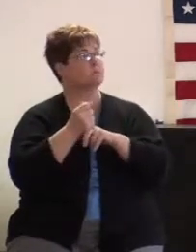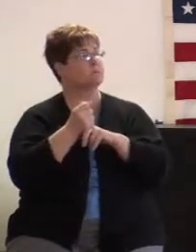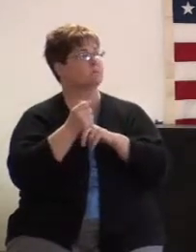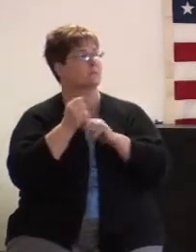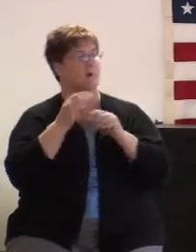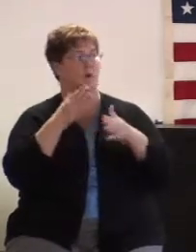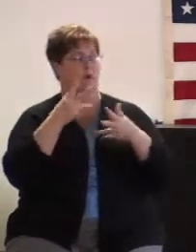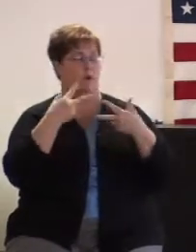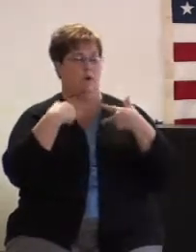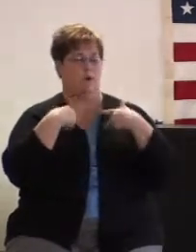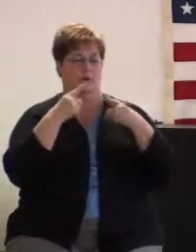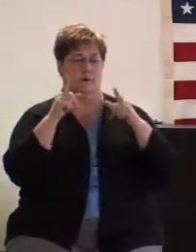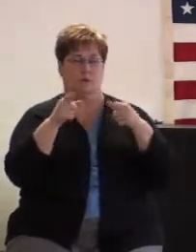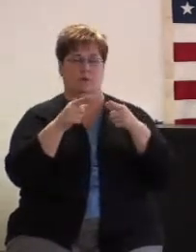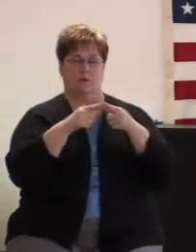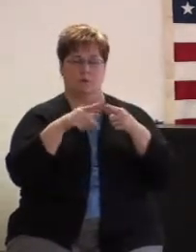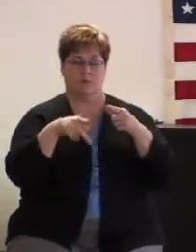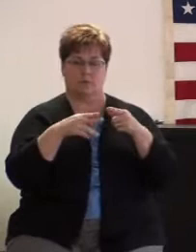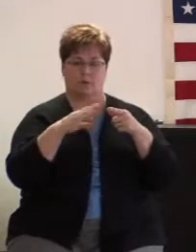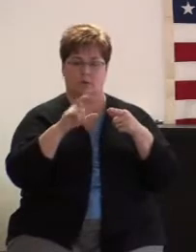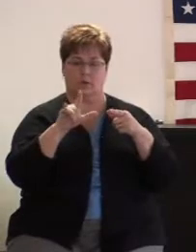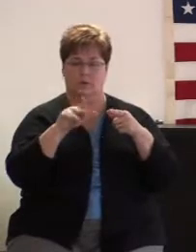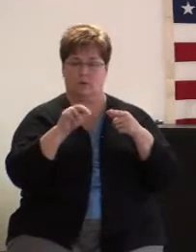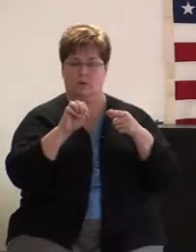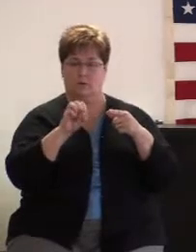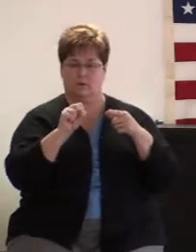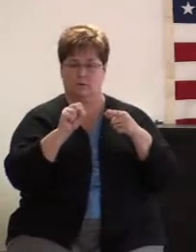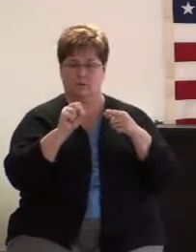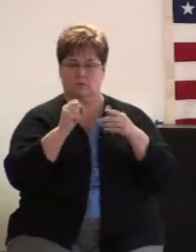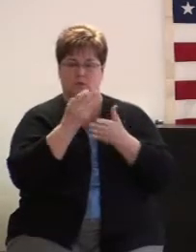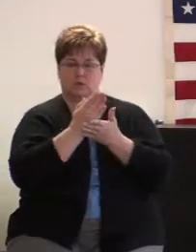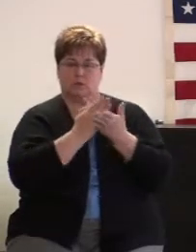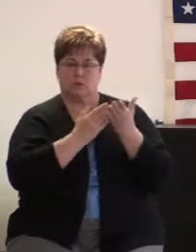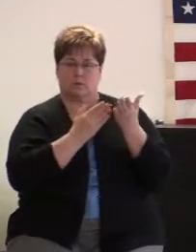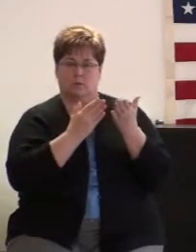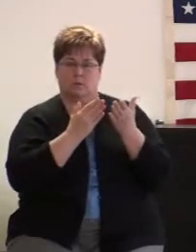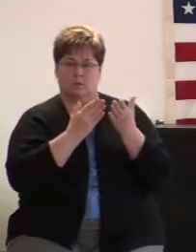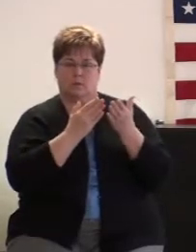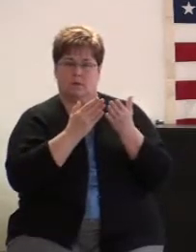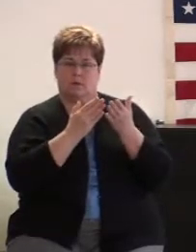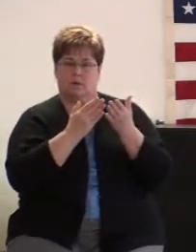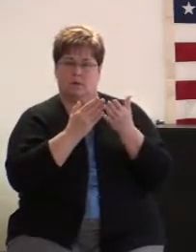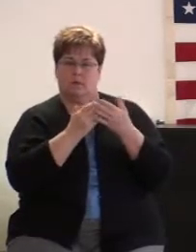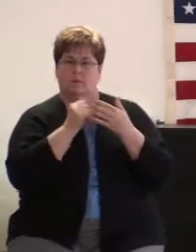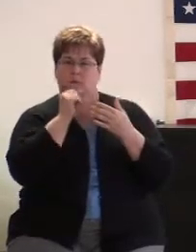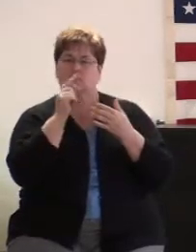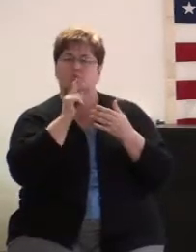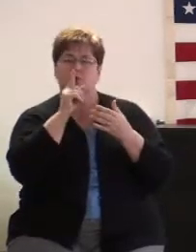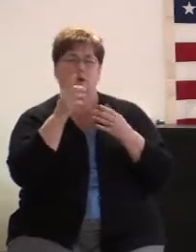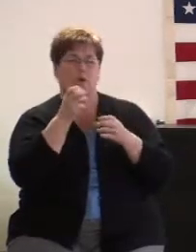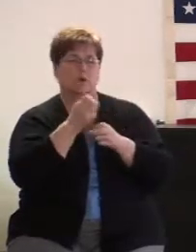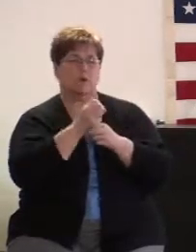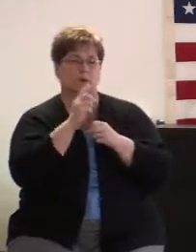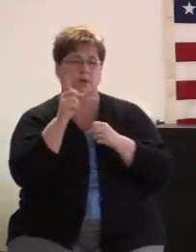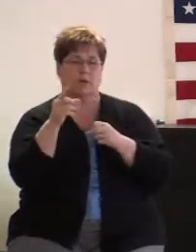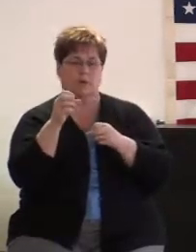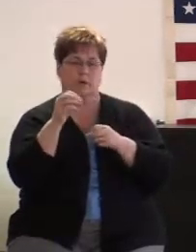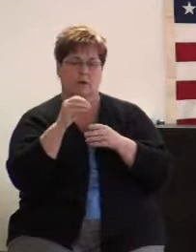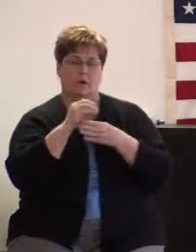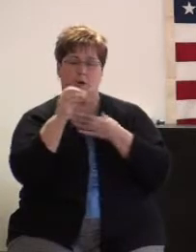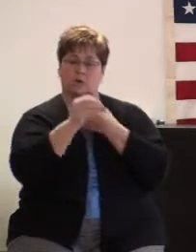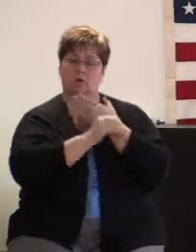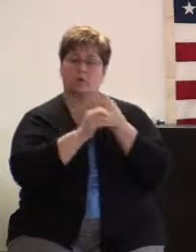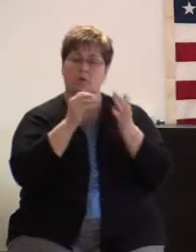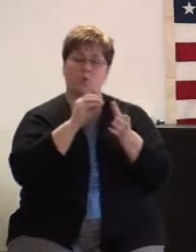I'll be having to go to the Philippines somewhere I doubt if I get I'm not sure I'll get to go in October or